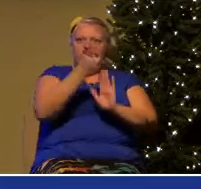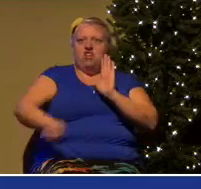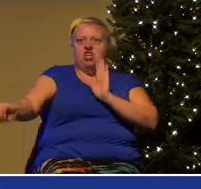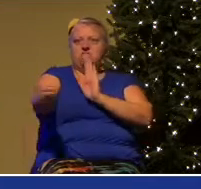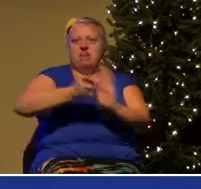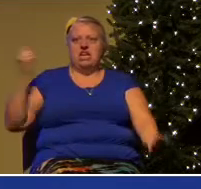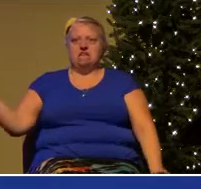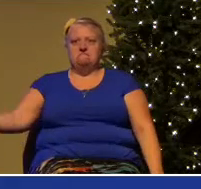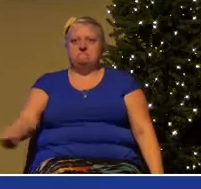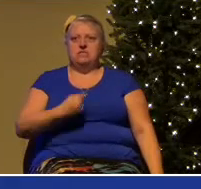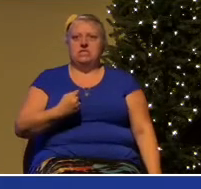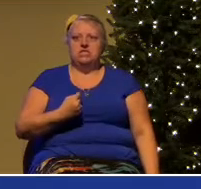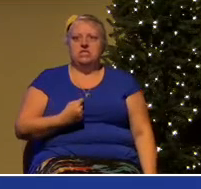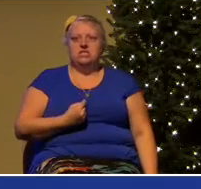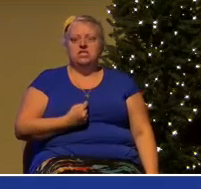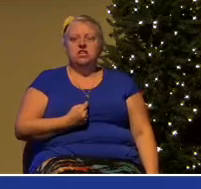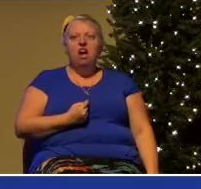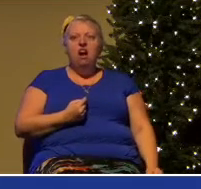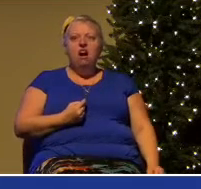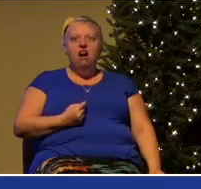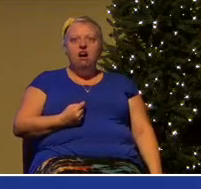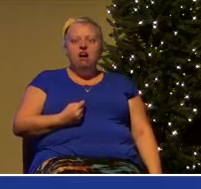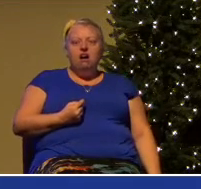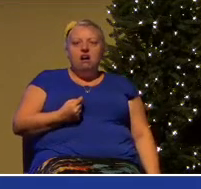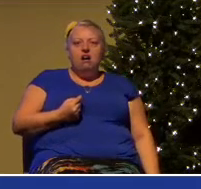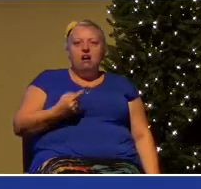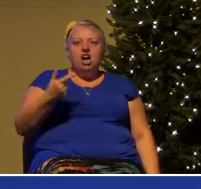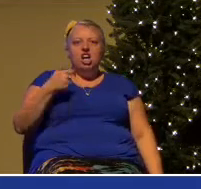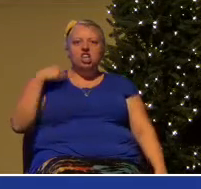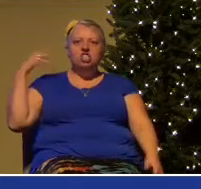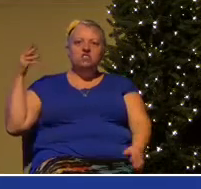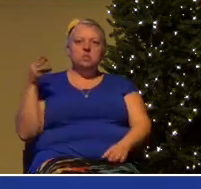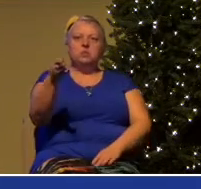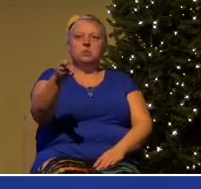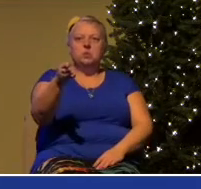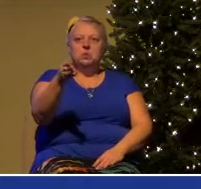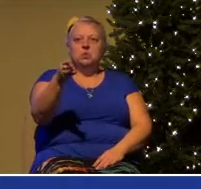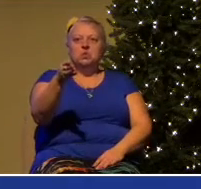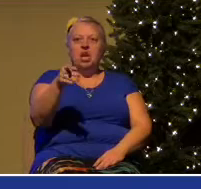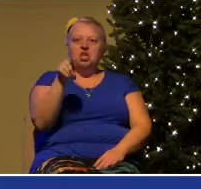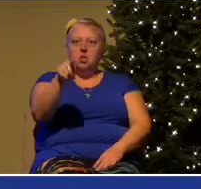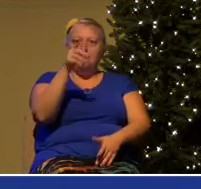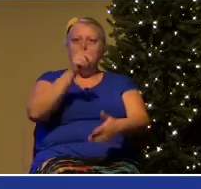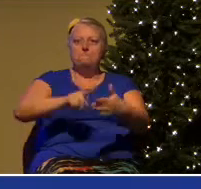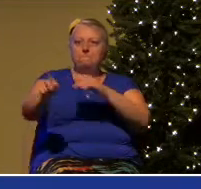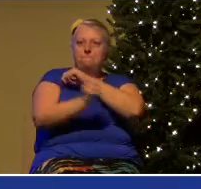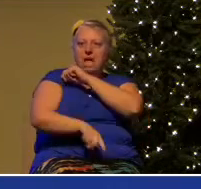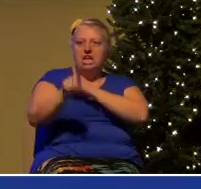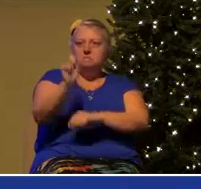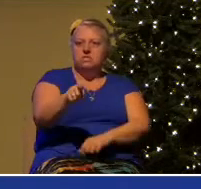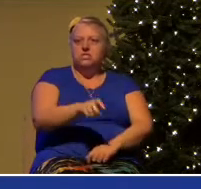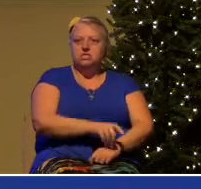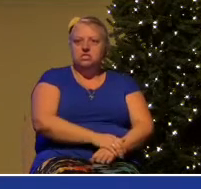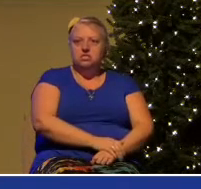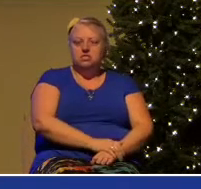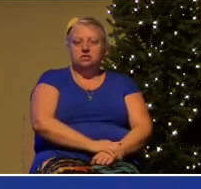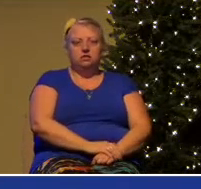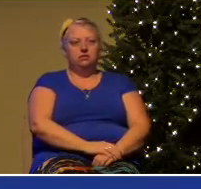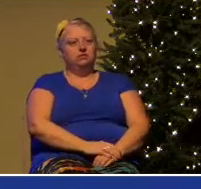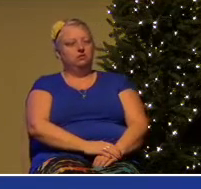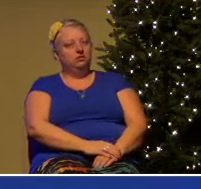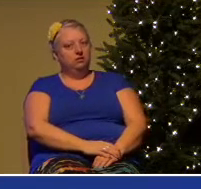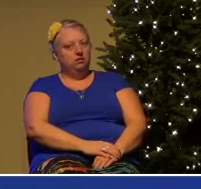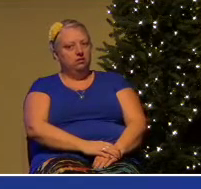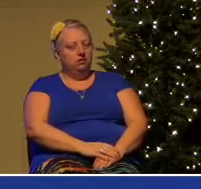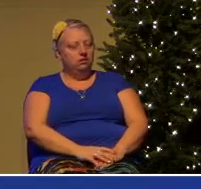me, and if you're discriminating against me, I want you to be punished. so, now, at